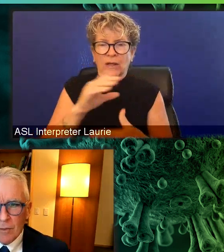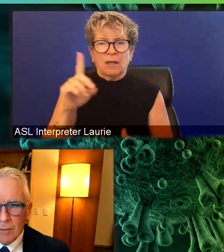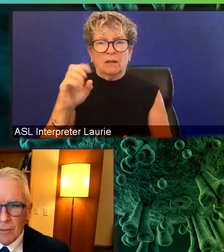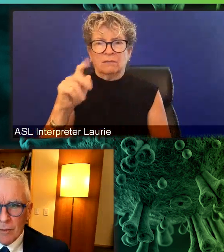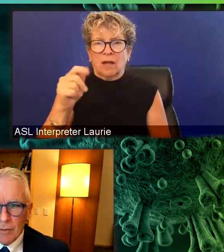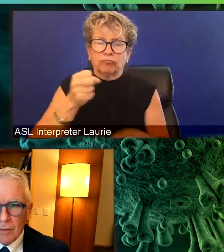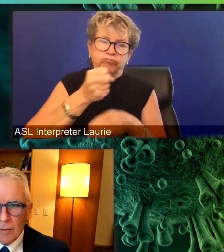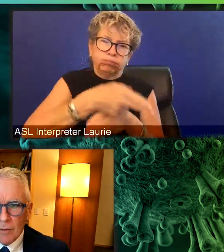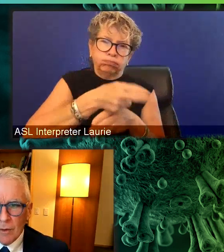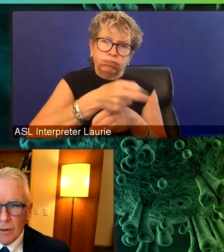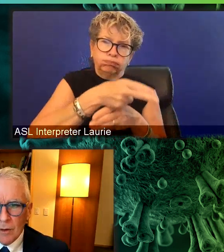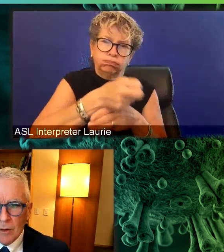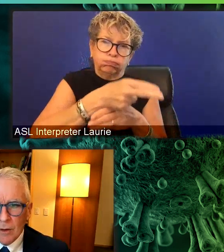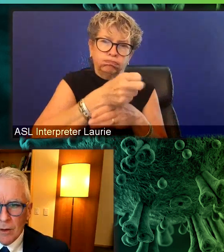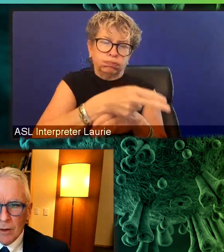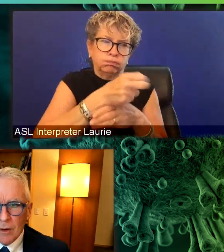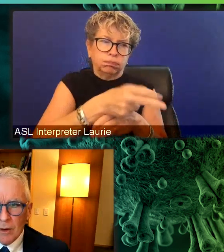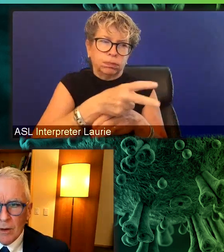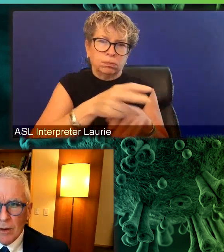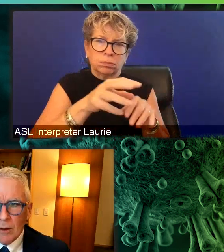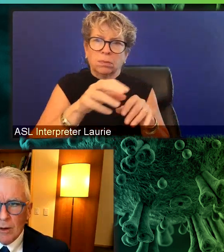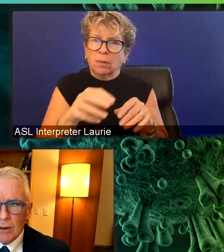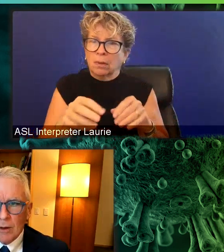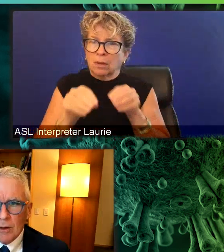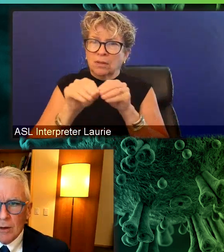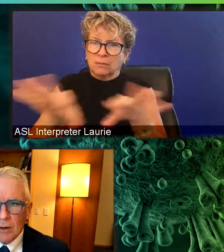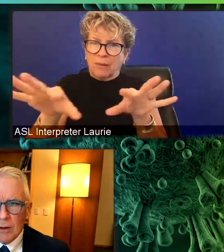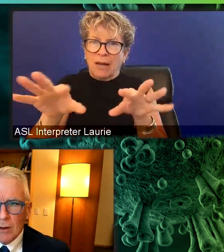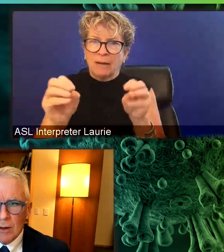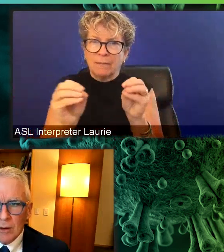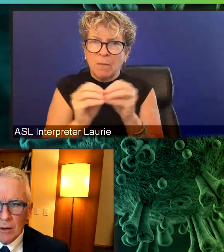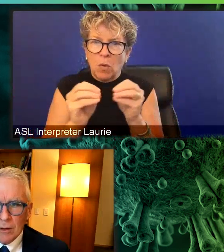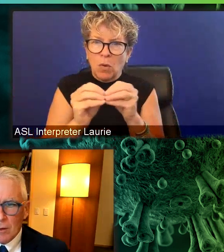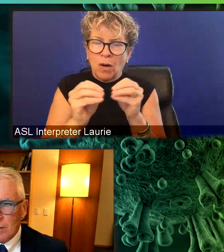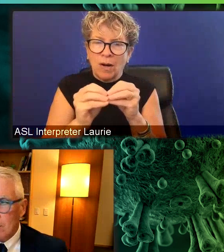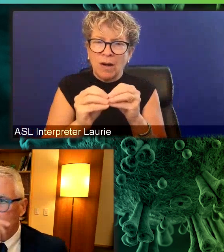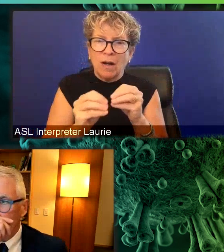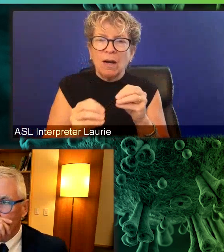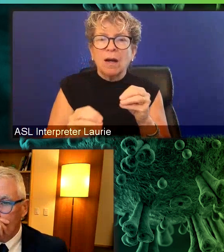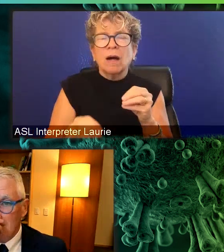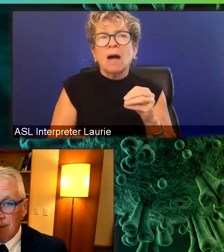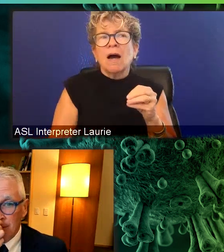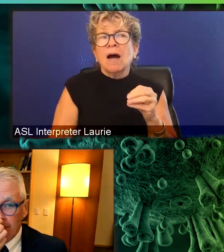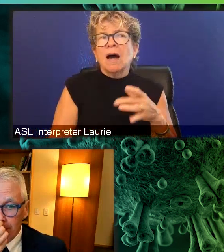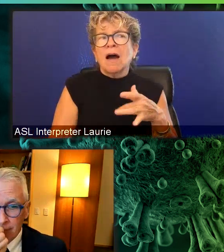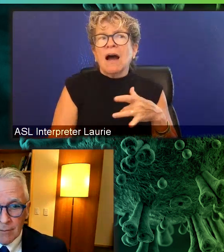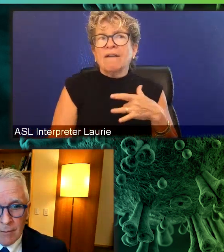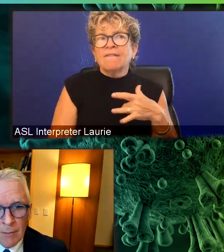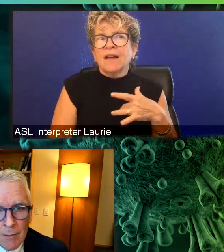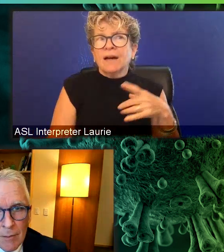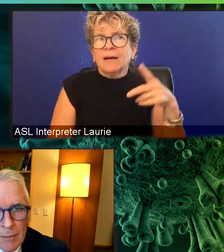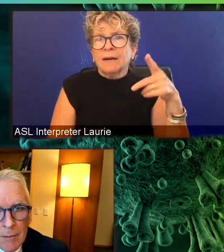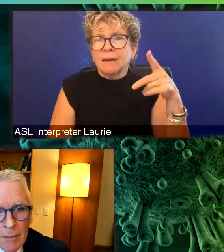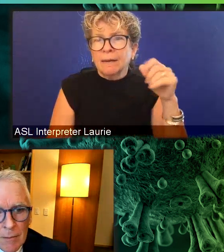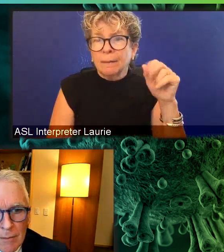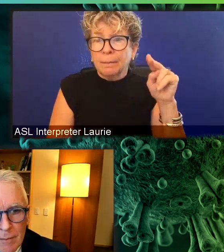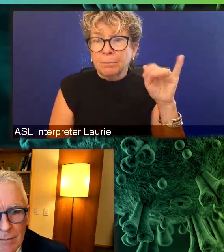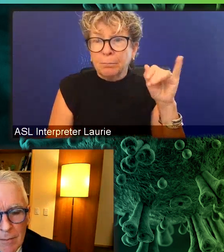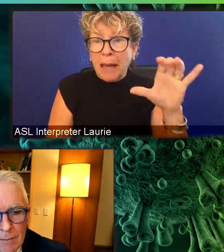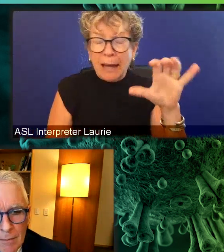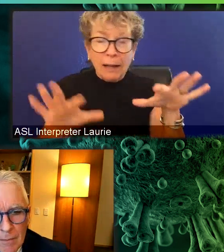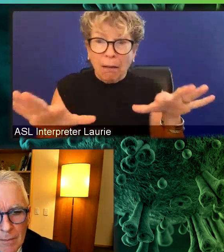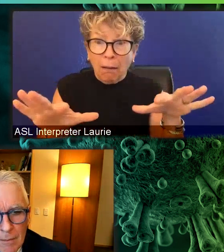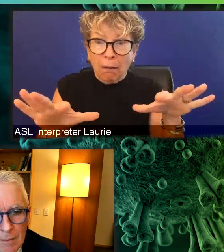out competing everything. Um, I'm not panicked about Delta. Like, the, we, our